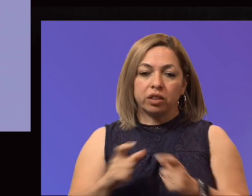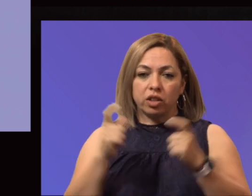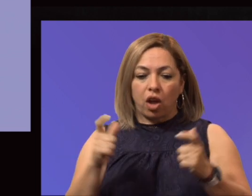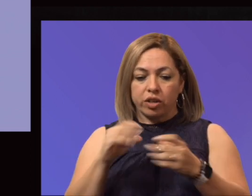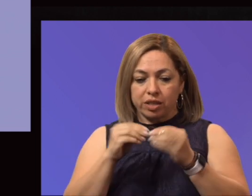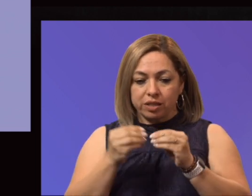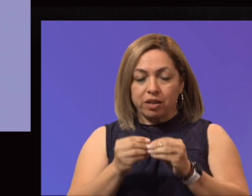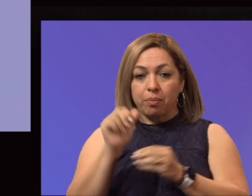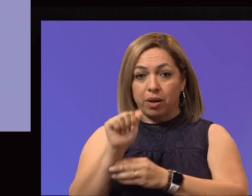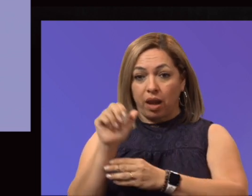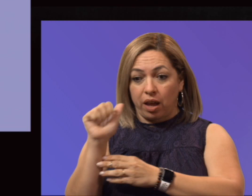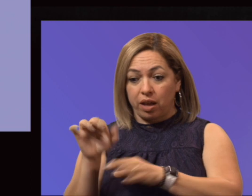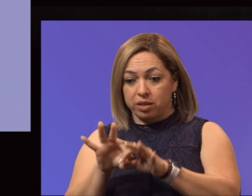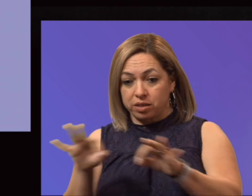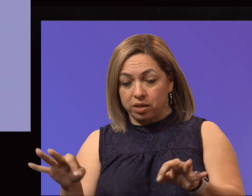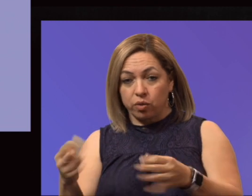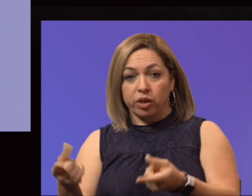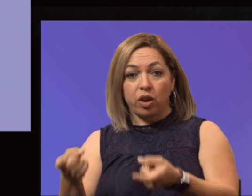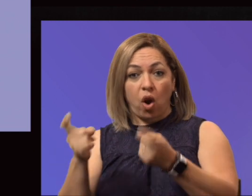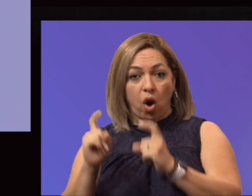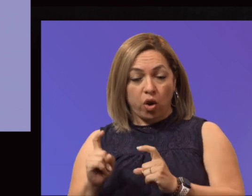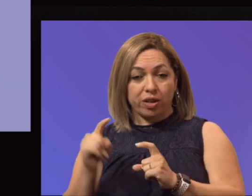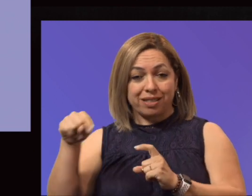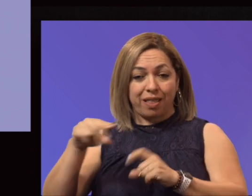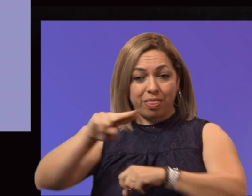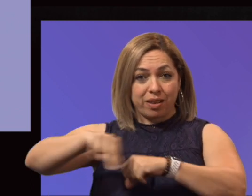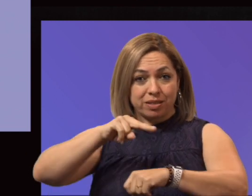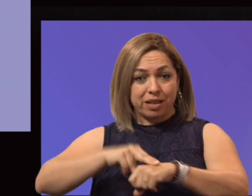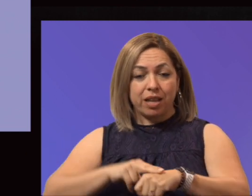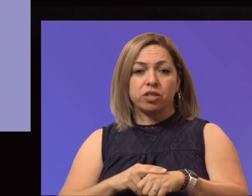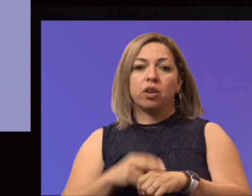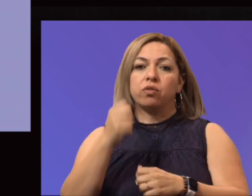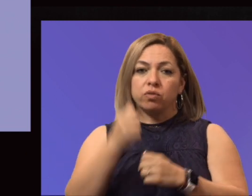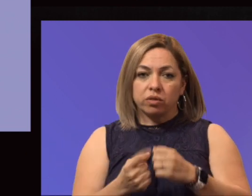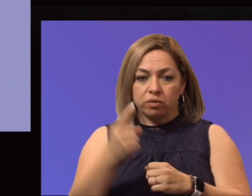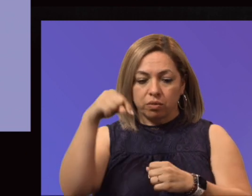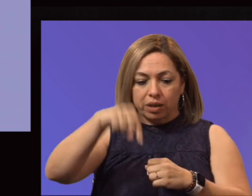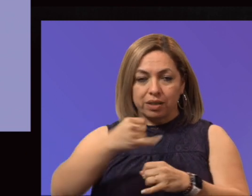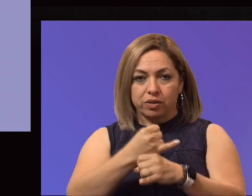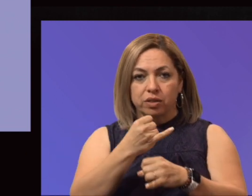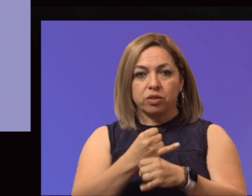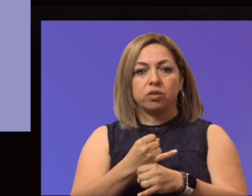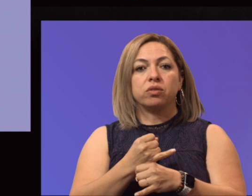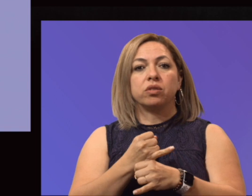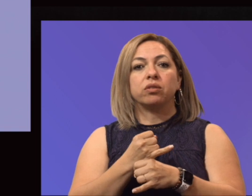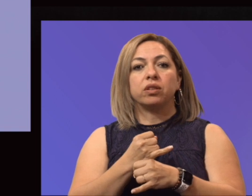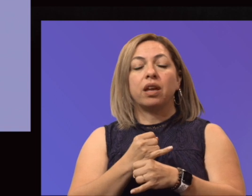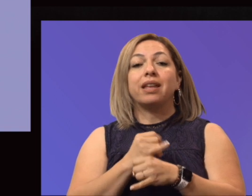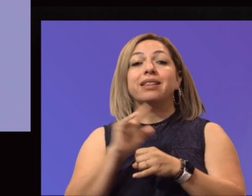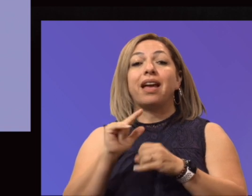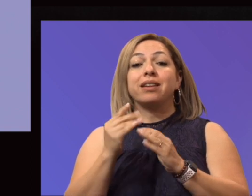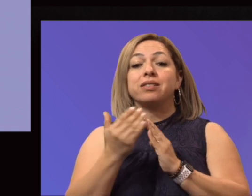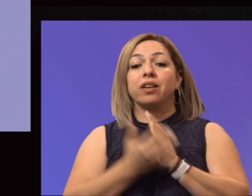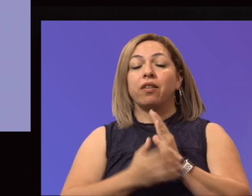in the nation. So this is a tribute to every single person at the institution. That is the cover of the magazine that was issued back